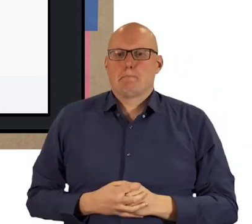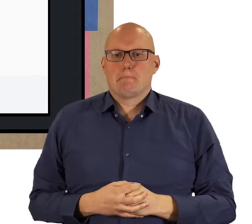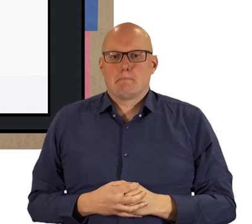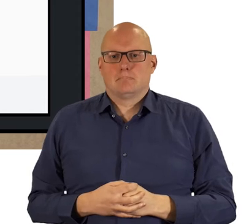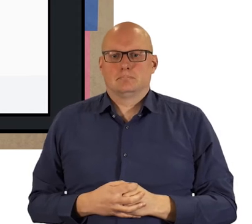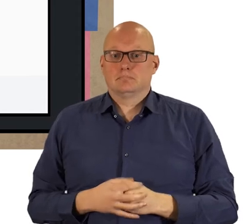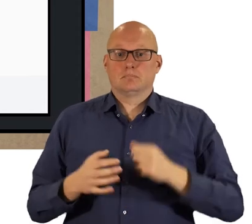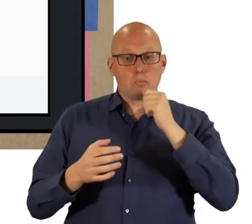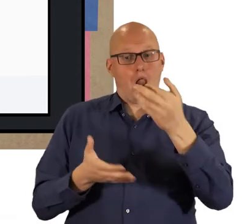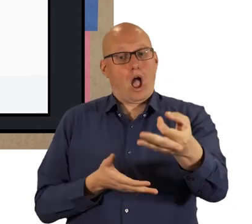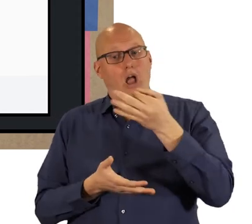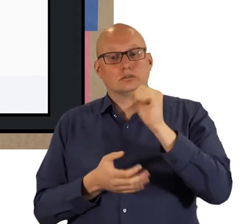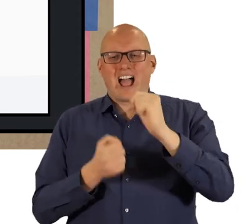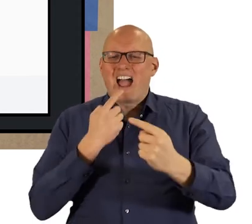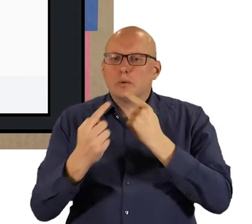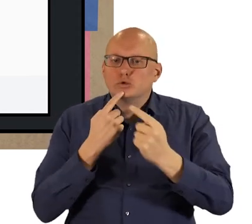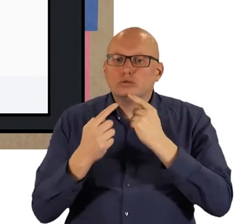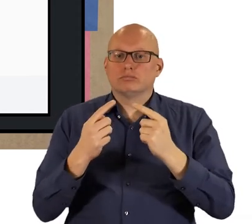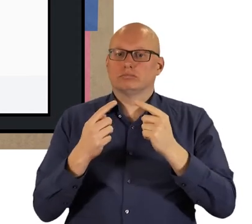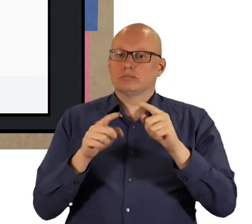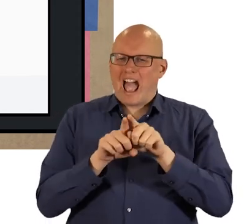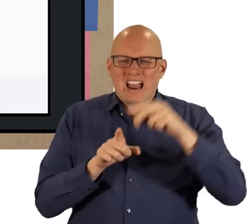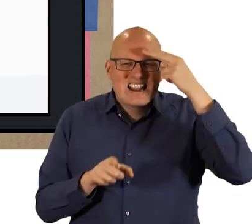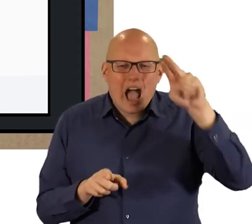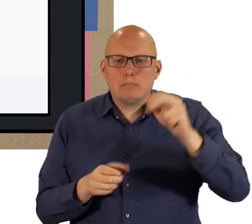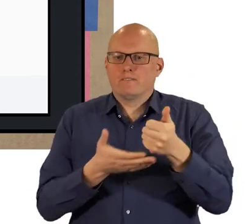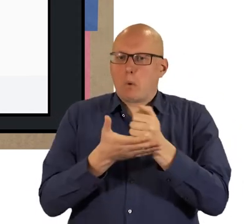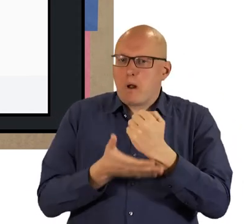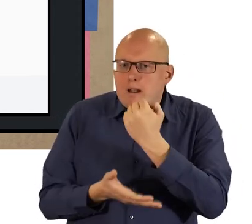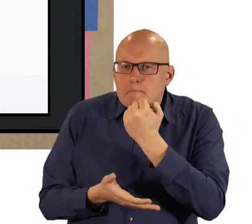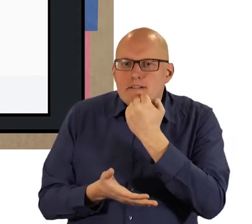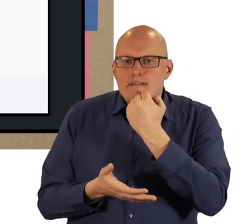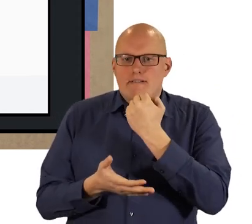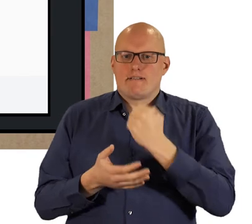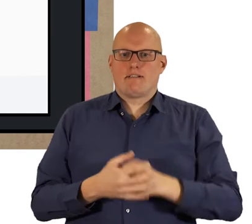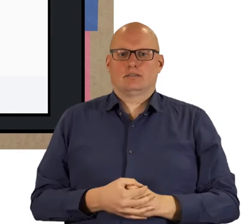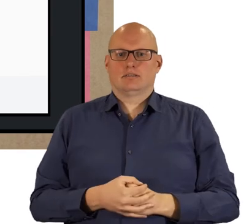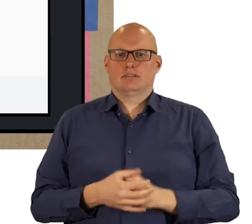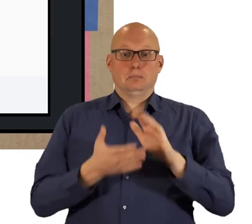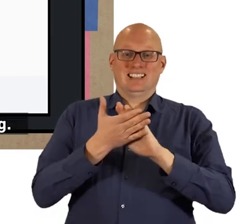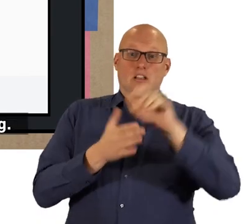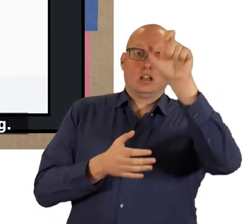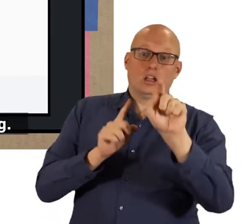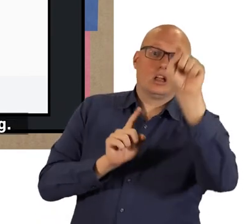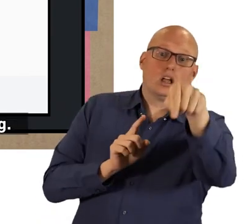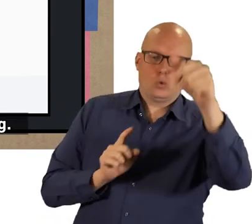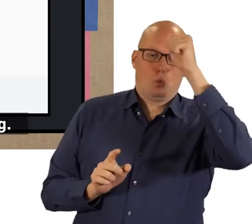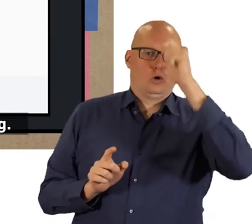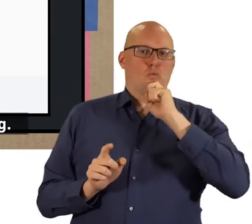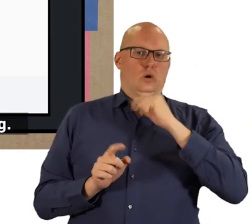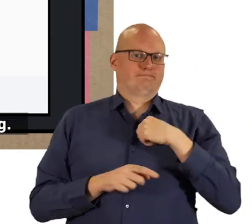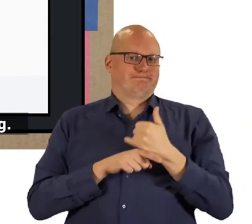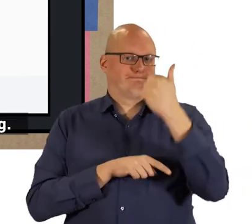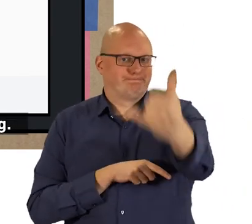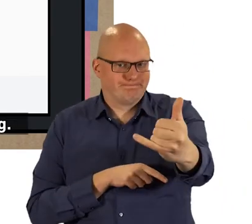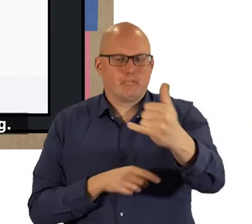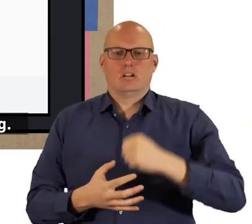it will then ask for some information such as your name and phone number this is so the person at the